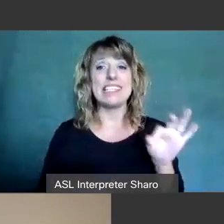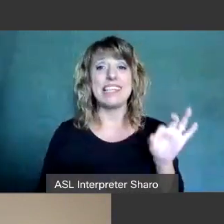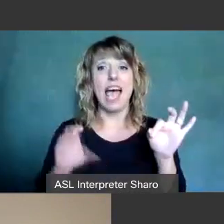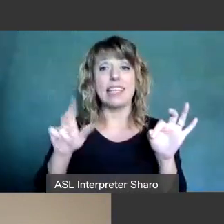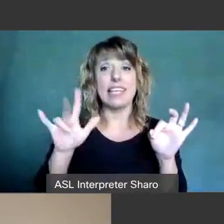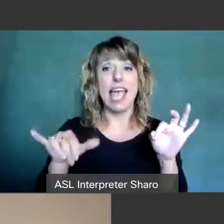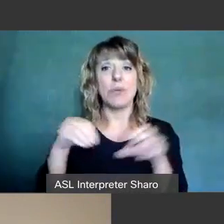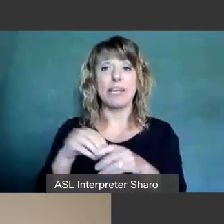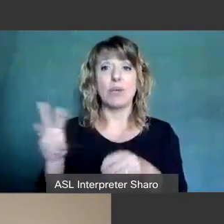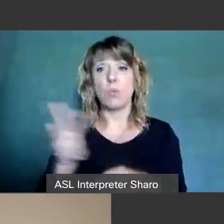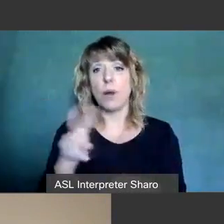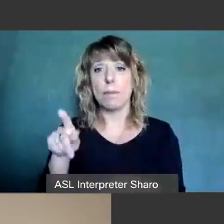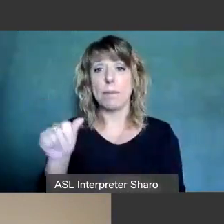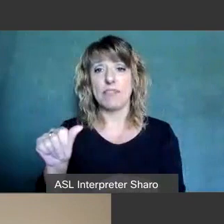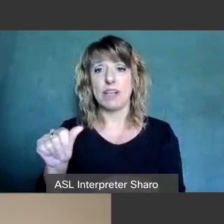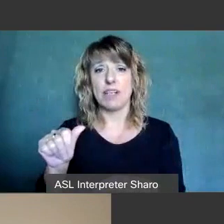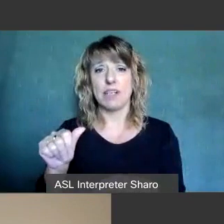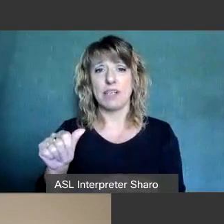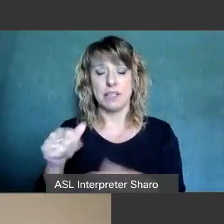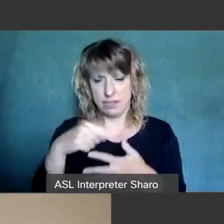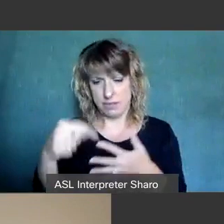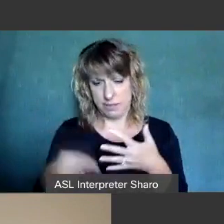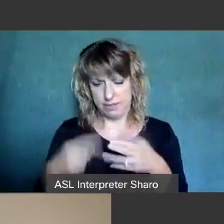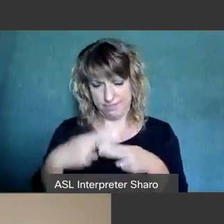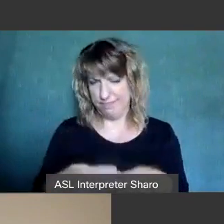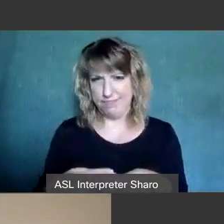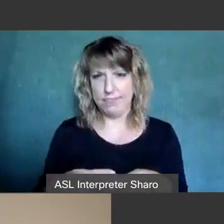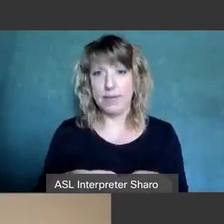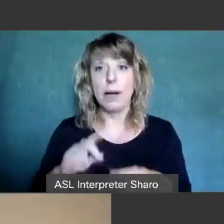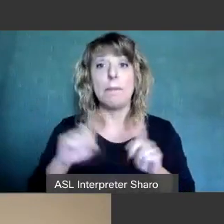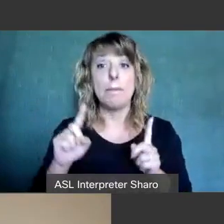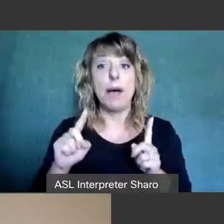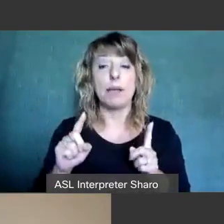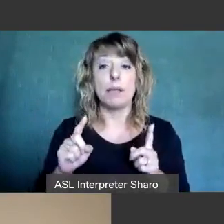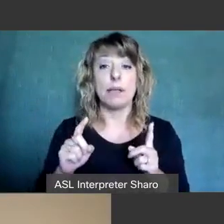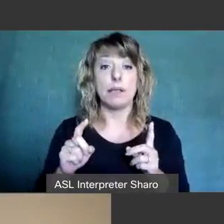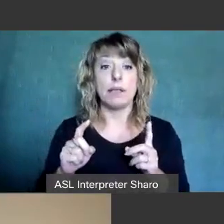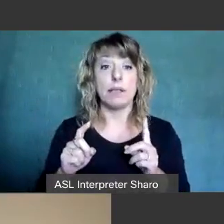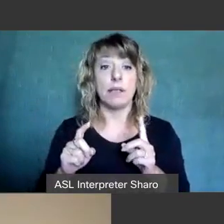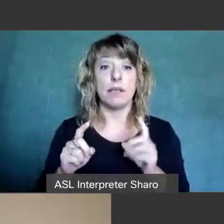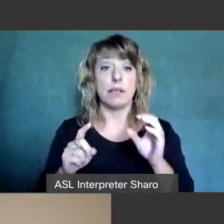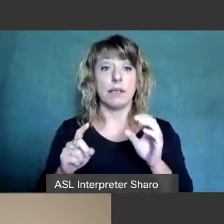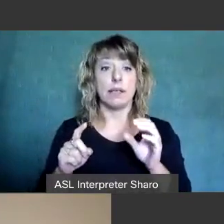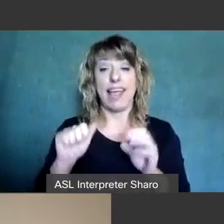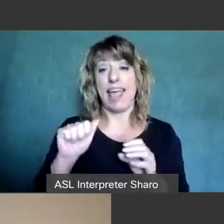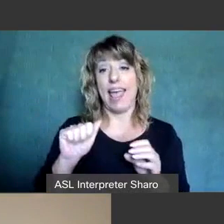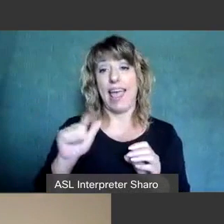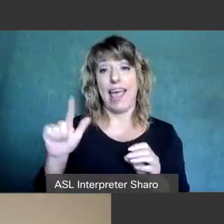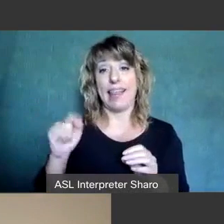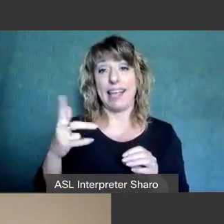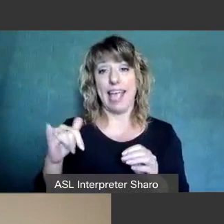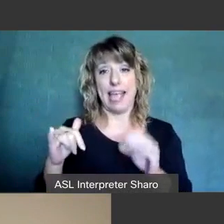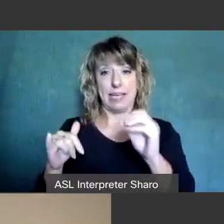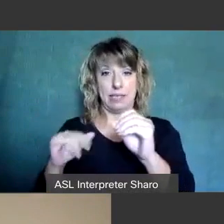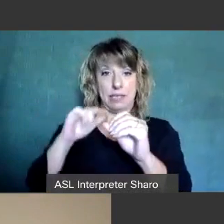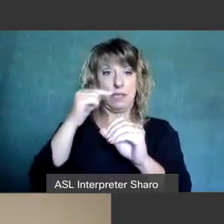in western pennsylvania i i can't necessarily rattle all of the all nine of them off but they are the the counties surrounding allegheny we have